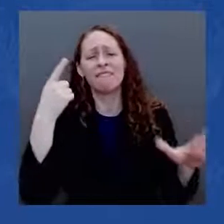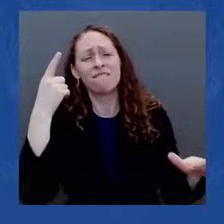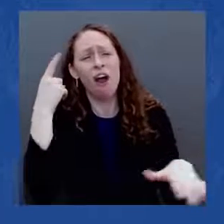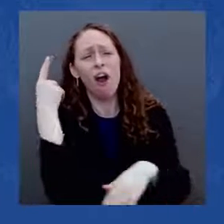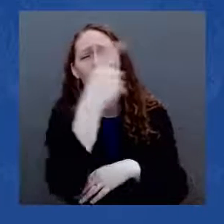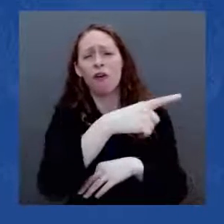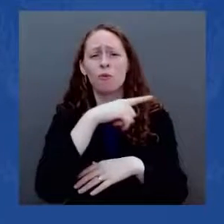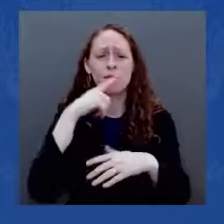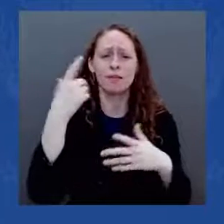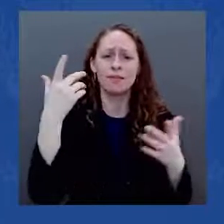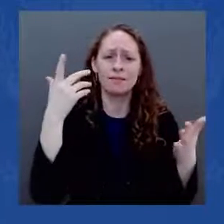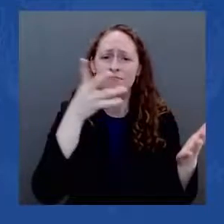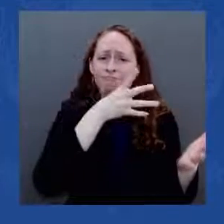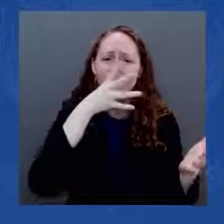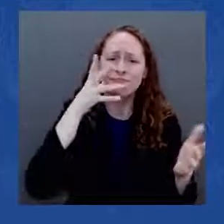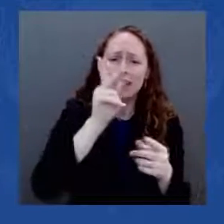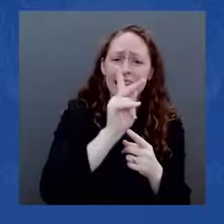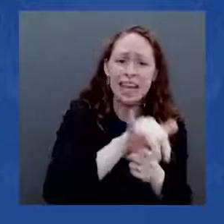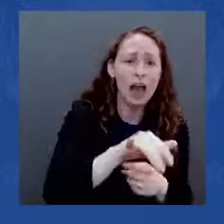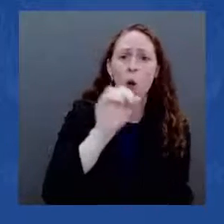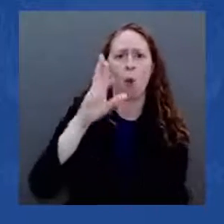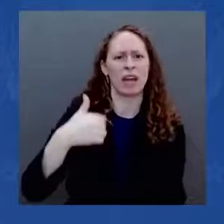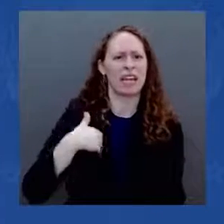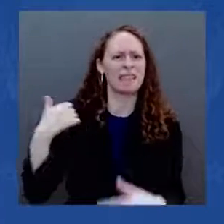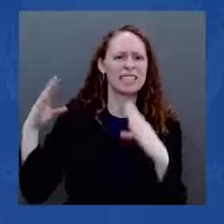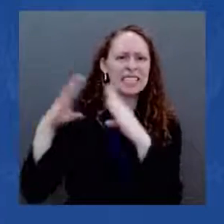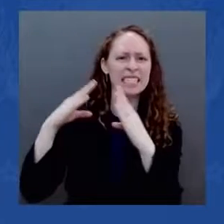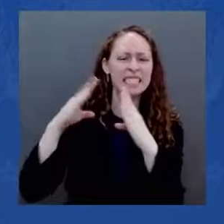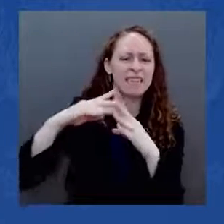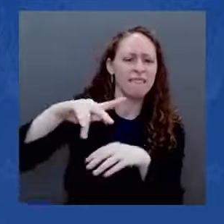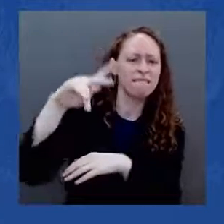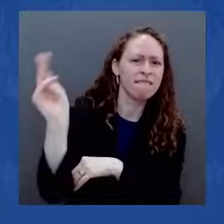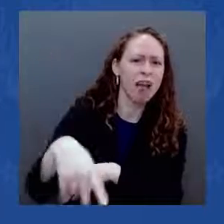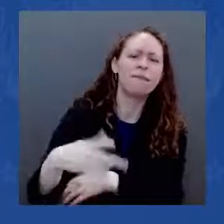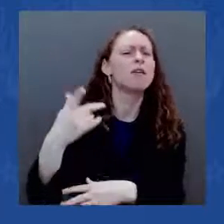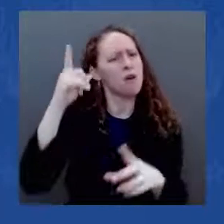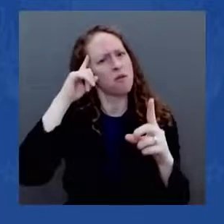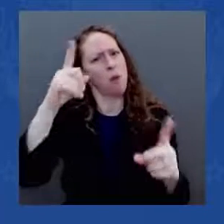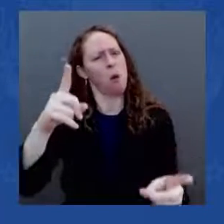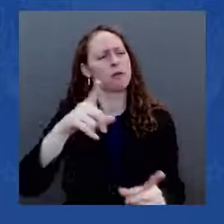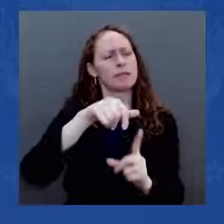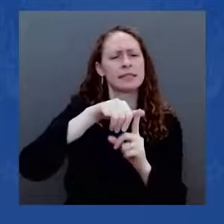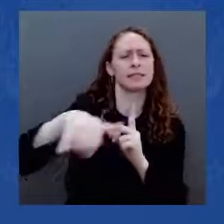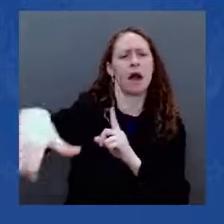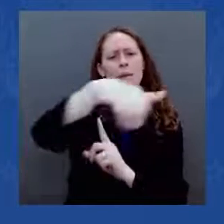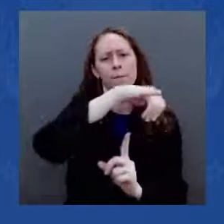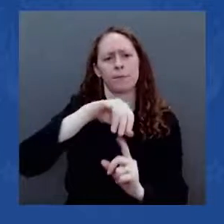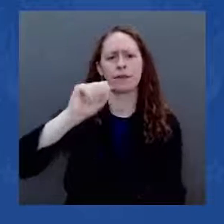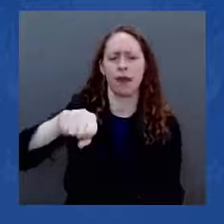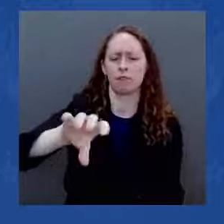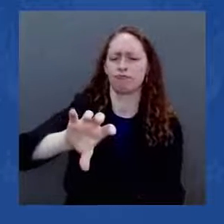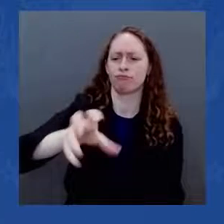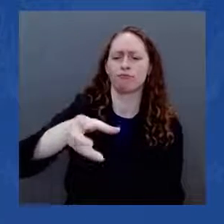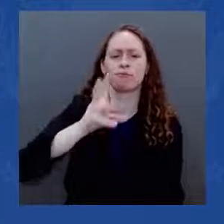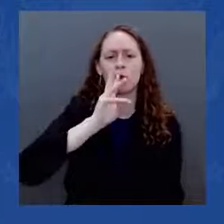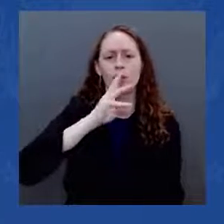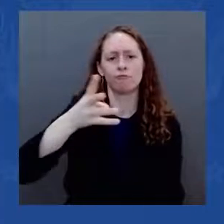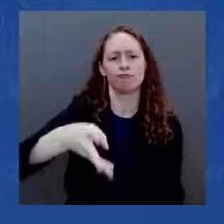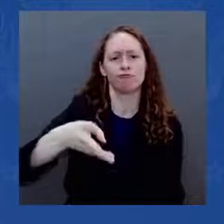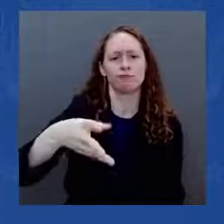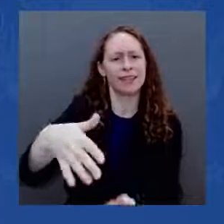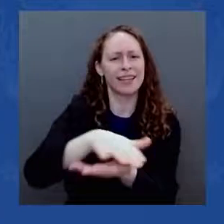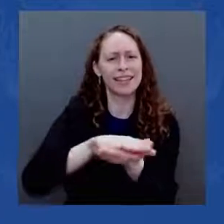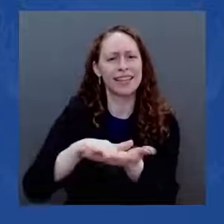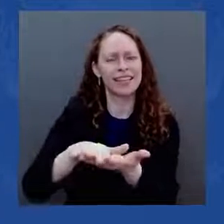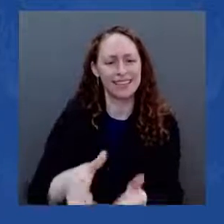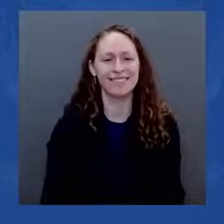clean water. Students should be able to get the internet if they need it to do their homework at home instead of having to drive to a fast